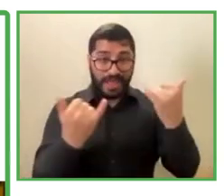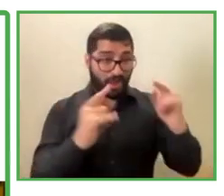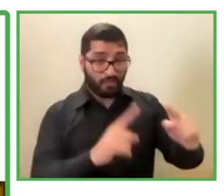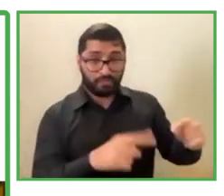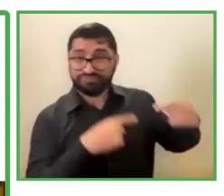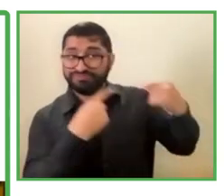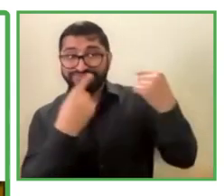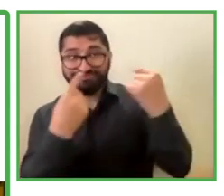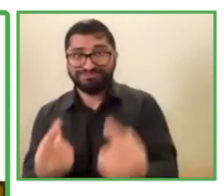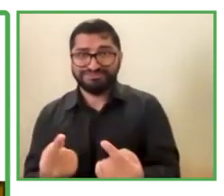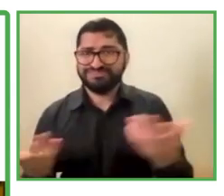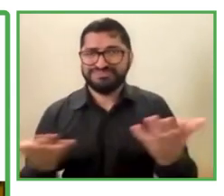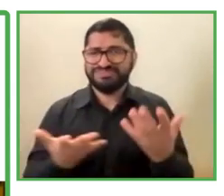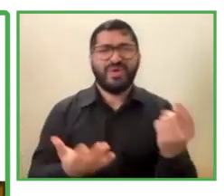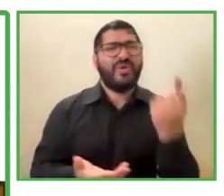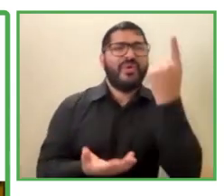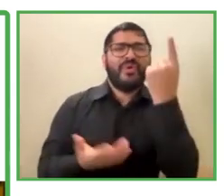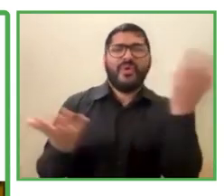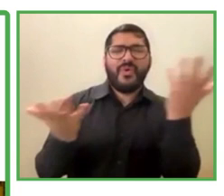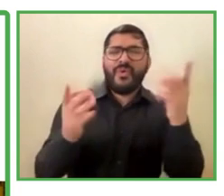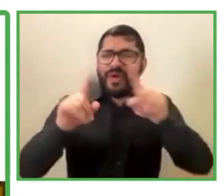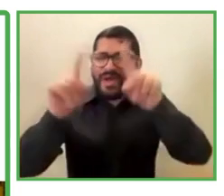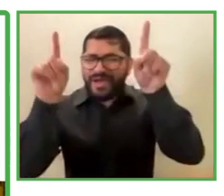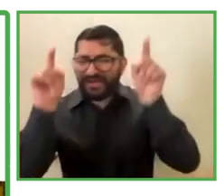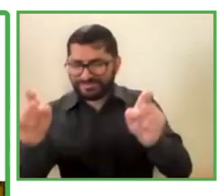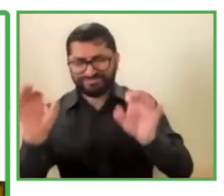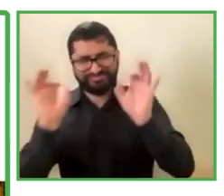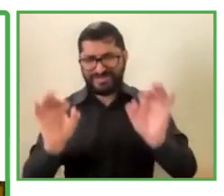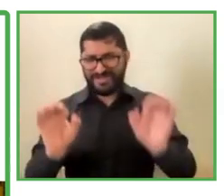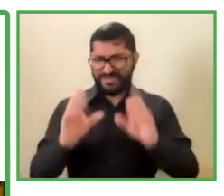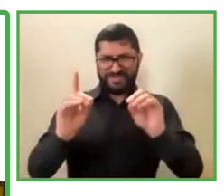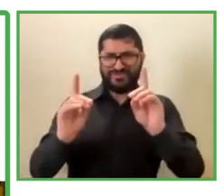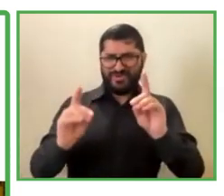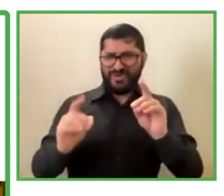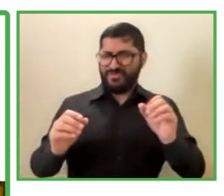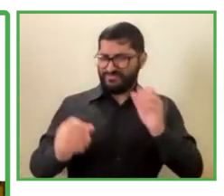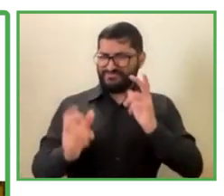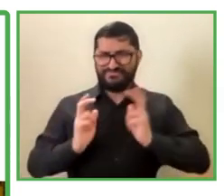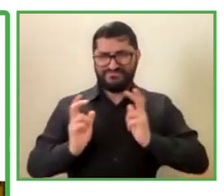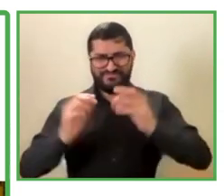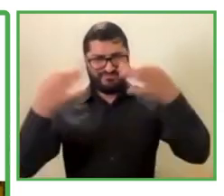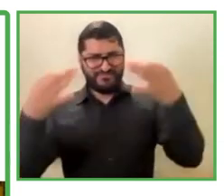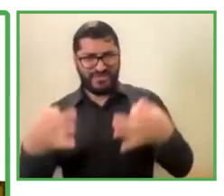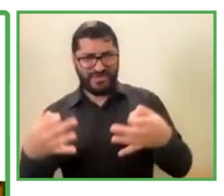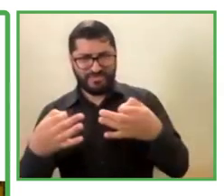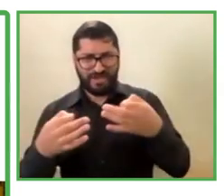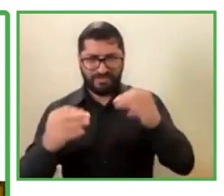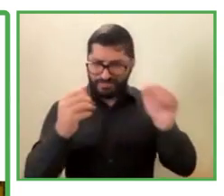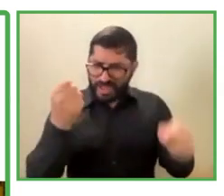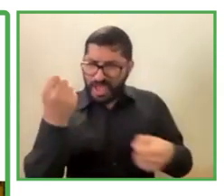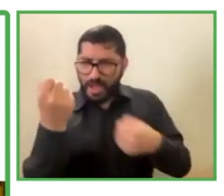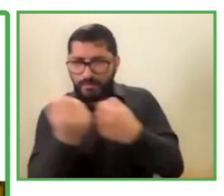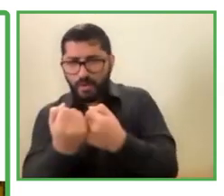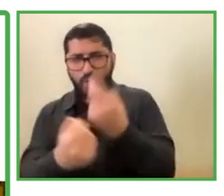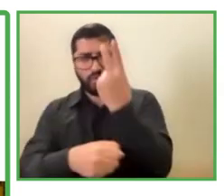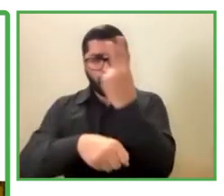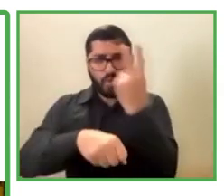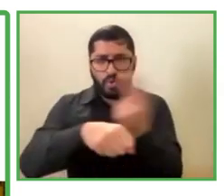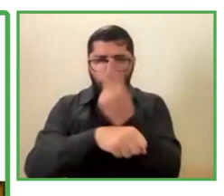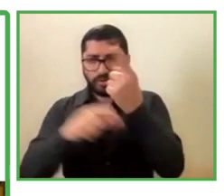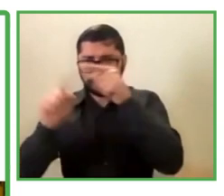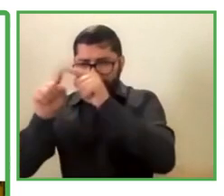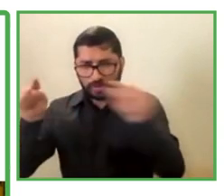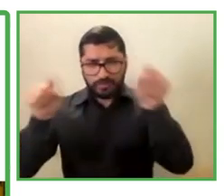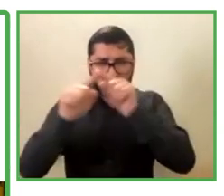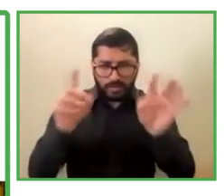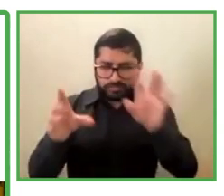But now, which services of formal education do we render? Well, to our weekly advisory services in